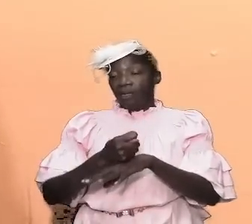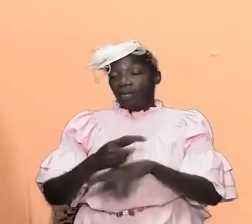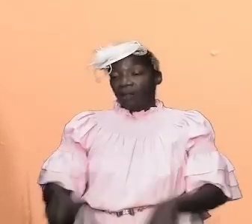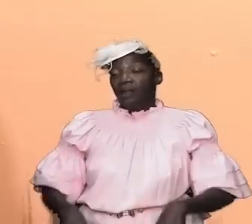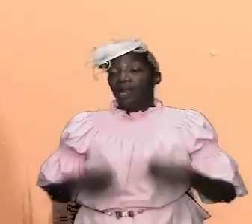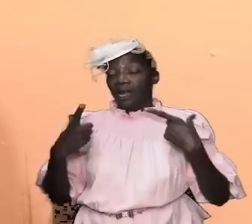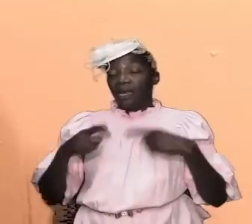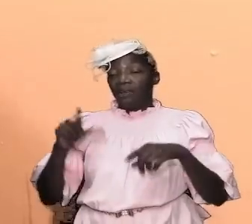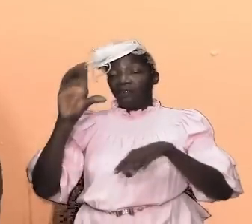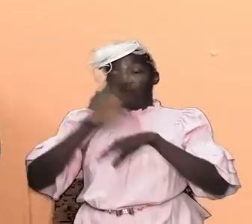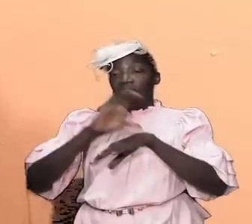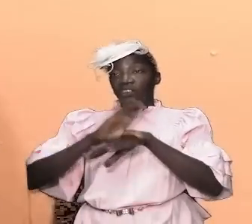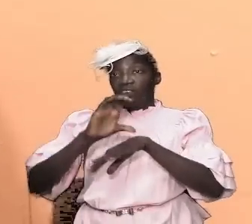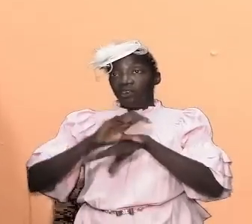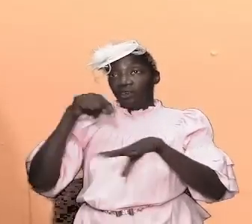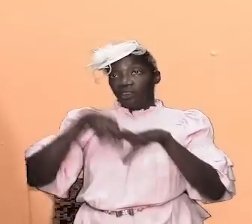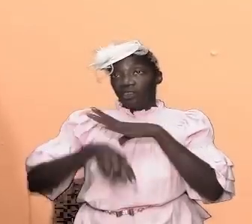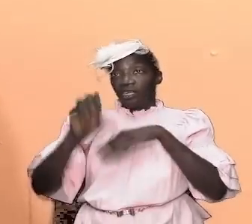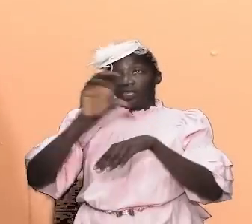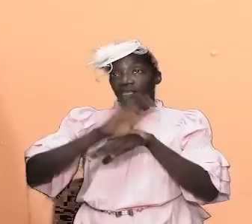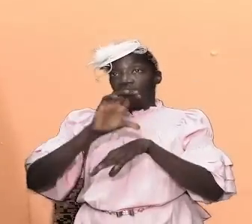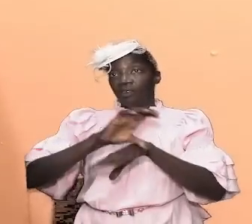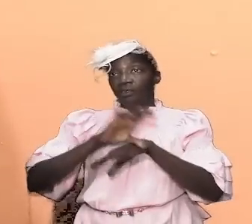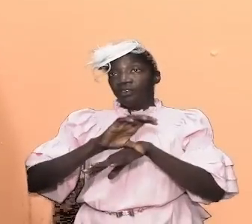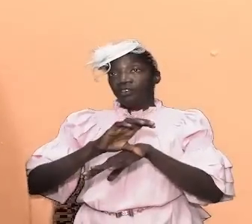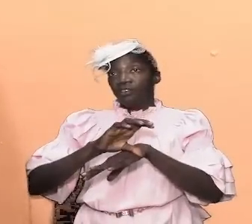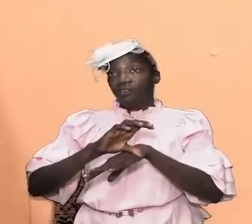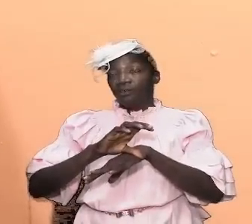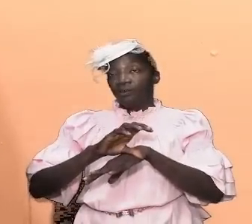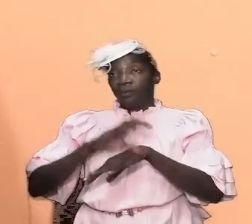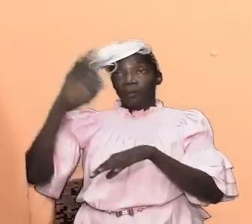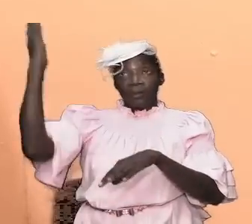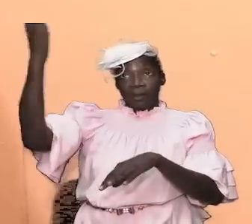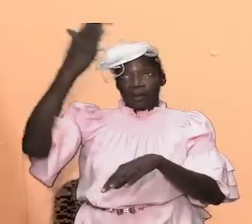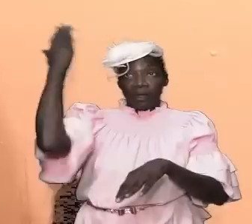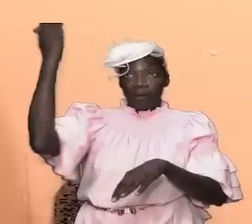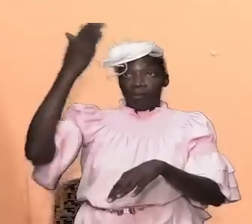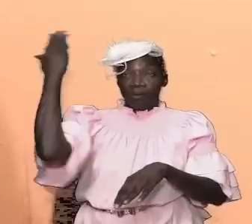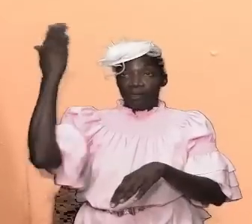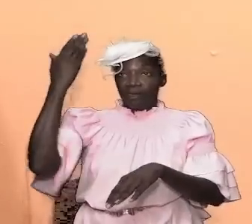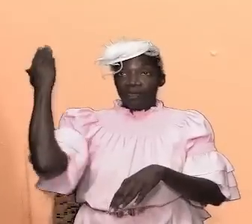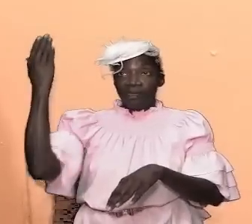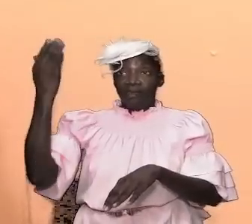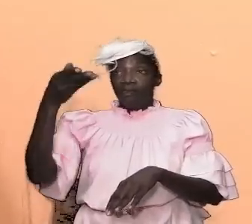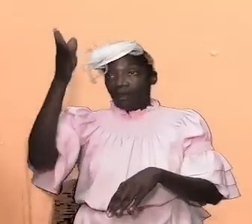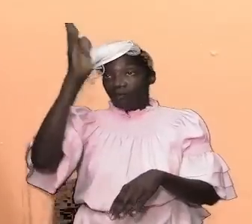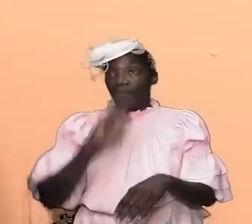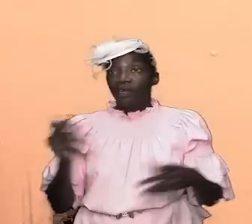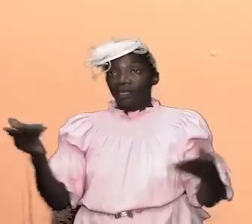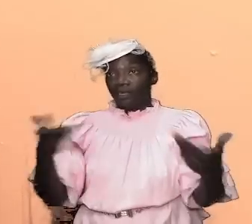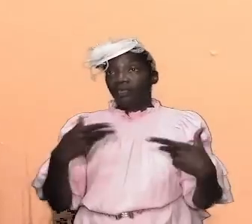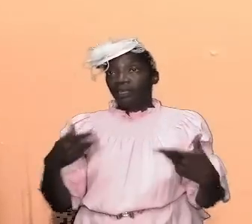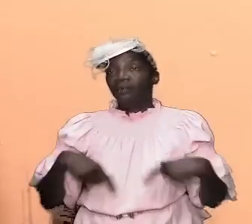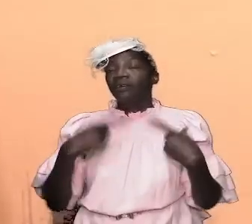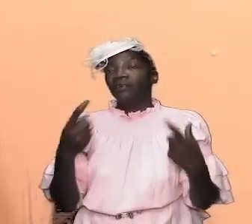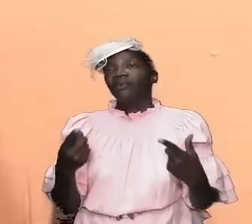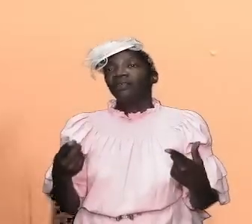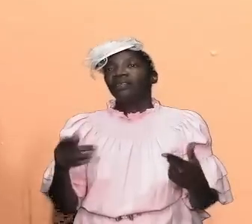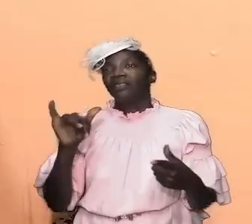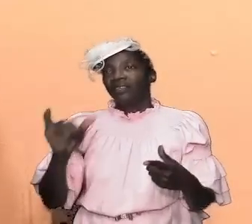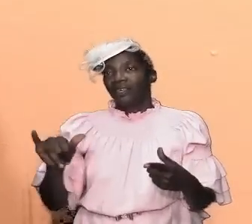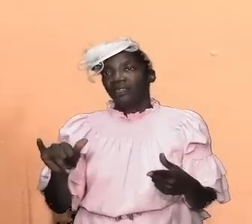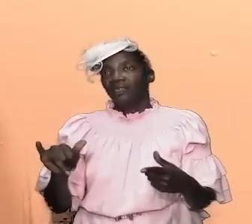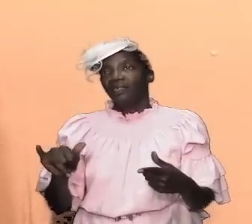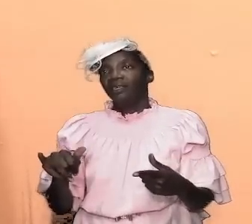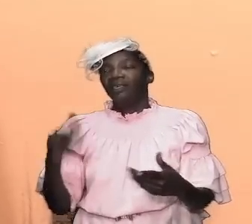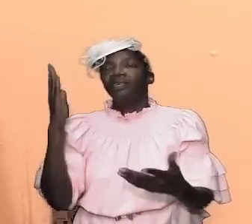church that in the church the shekinah presence of god is here but we will go into that but